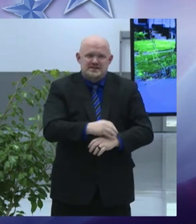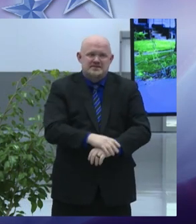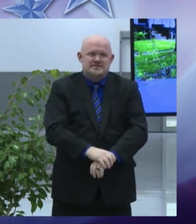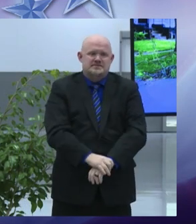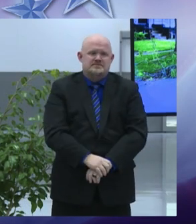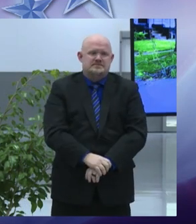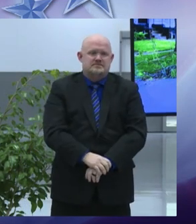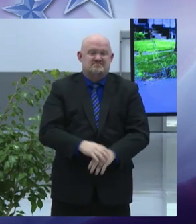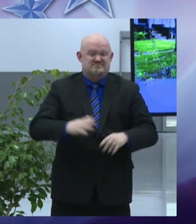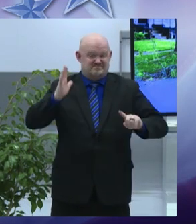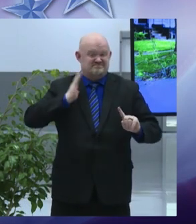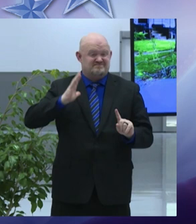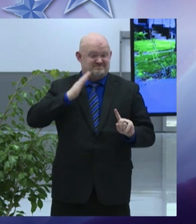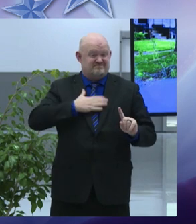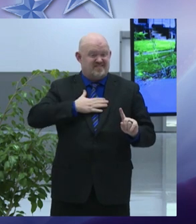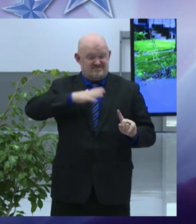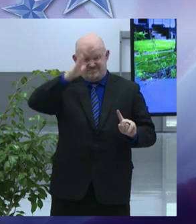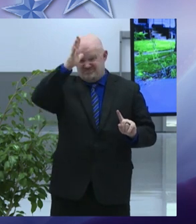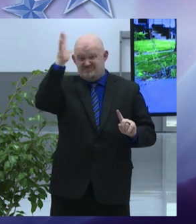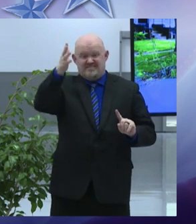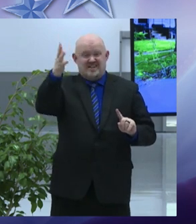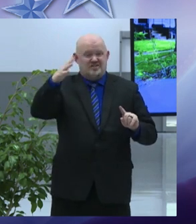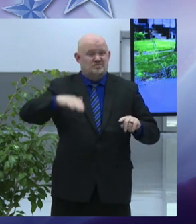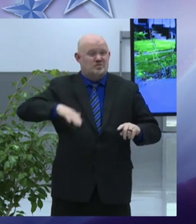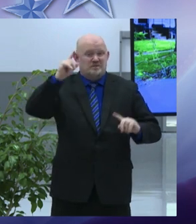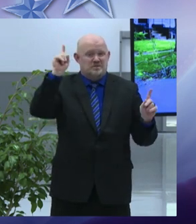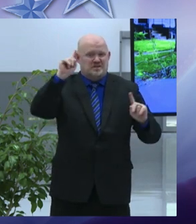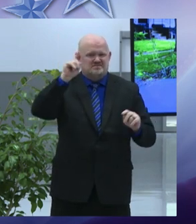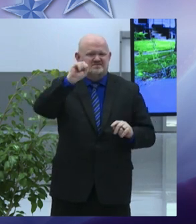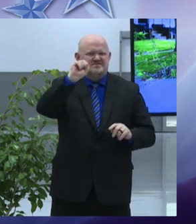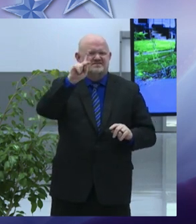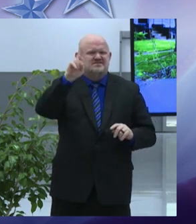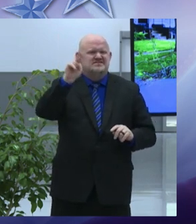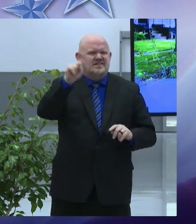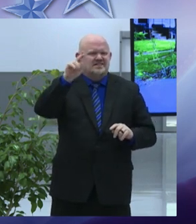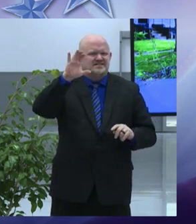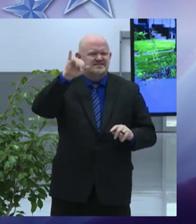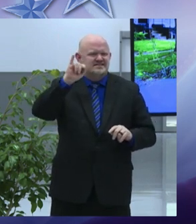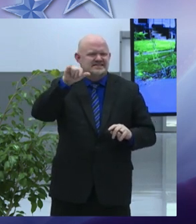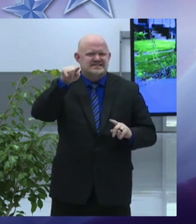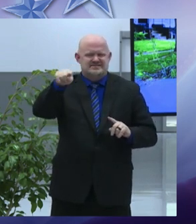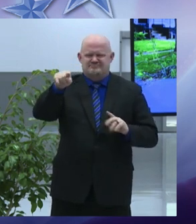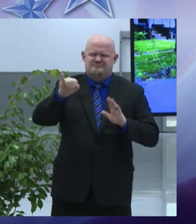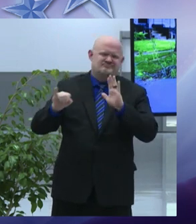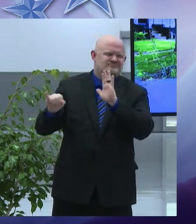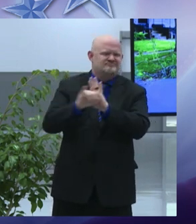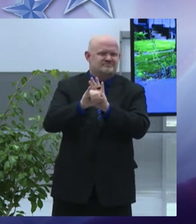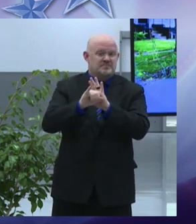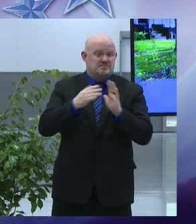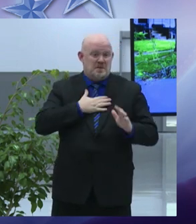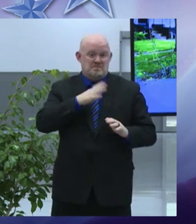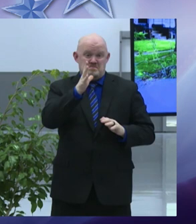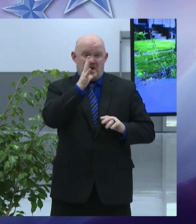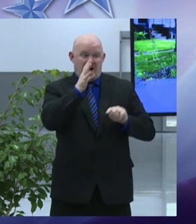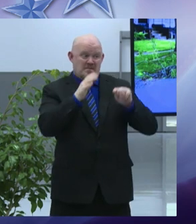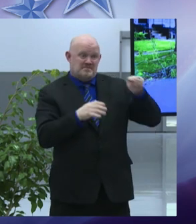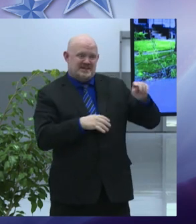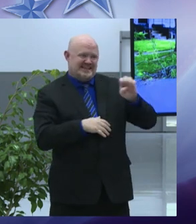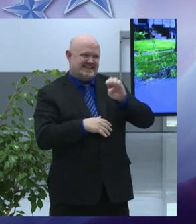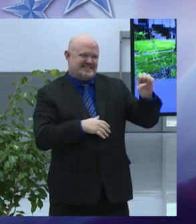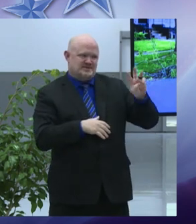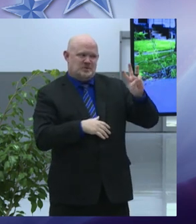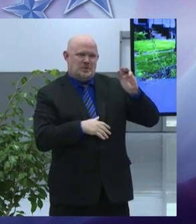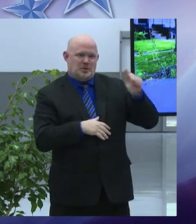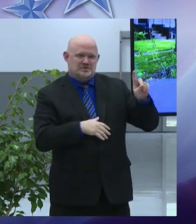my grandfather grew up in skunk city and it was always part of his identity my mom's from eastwood my dad's from tip hill